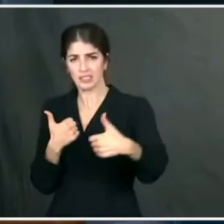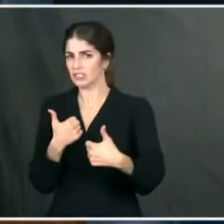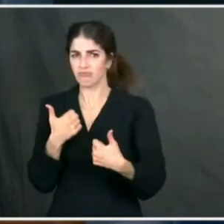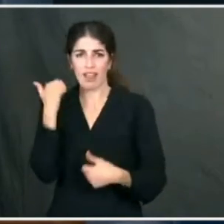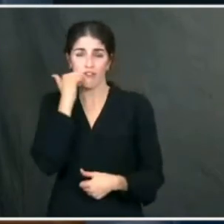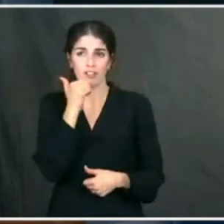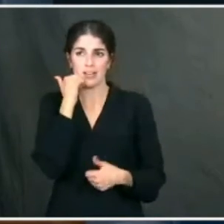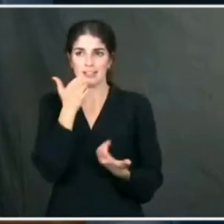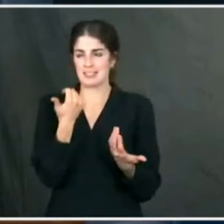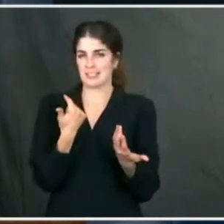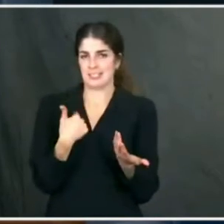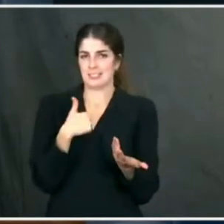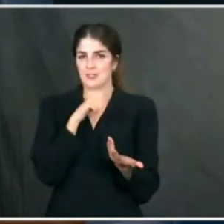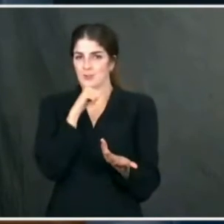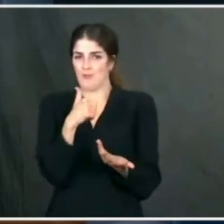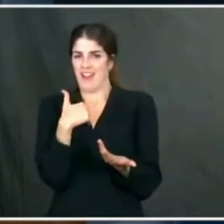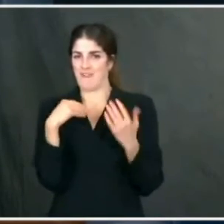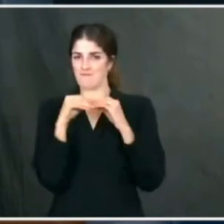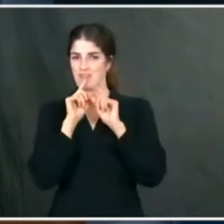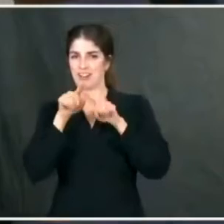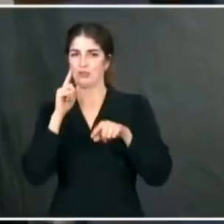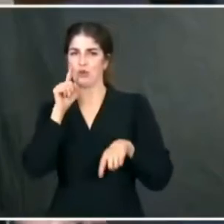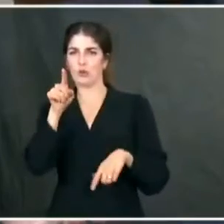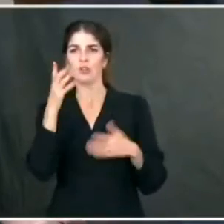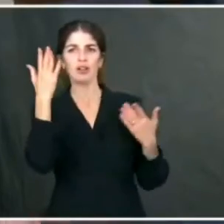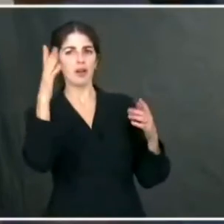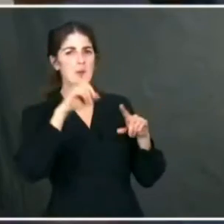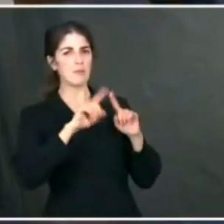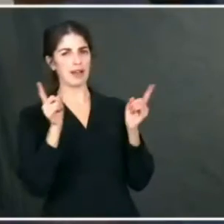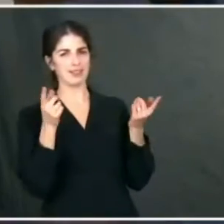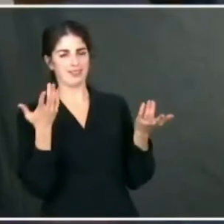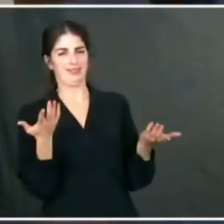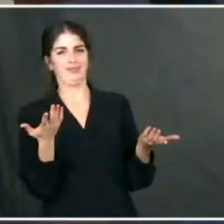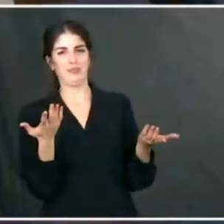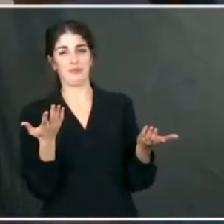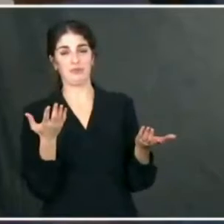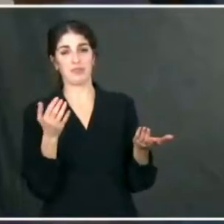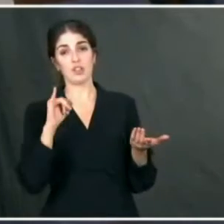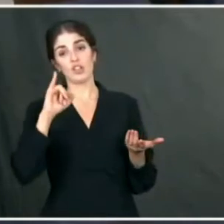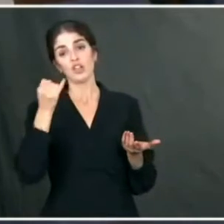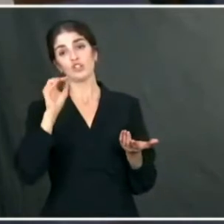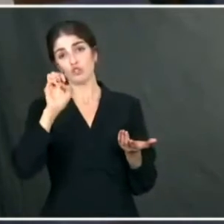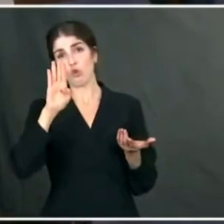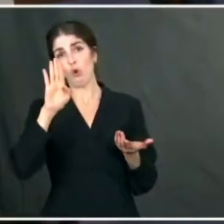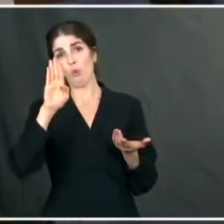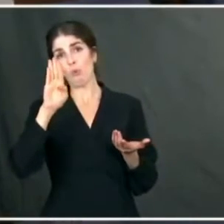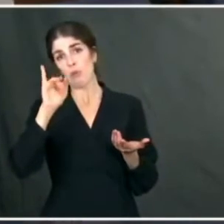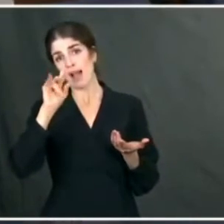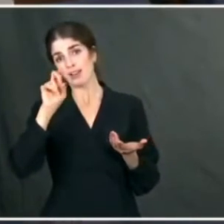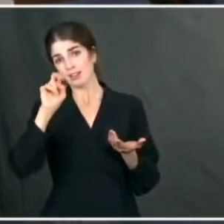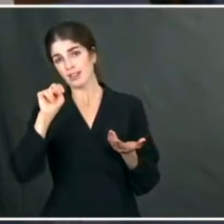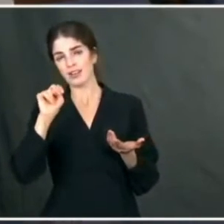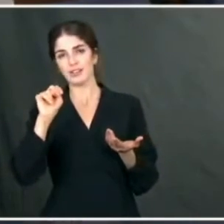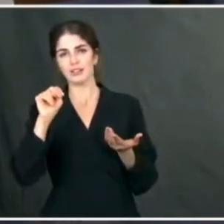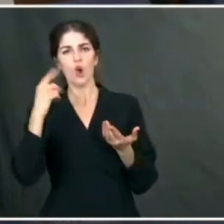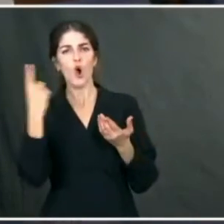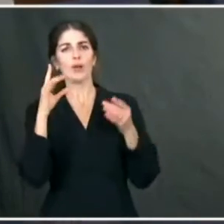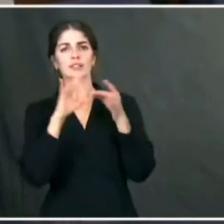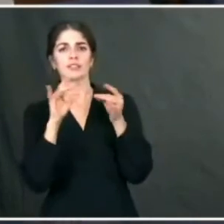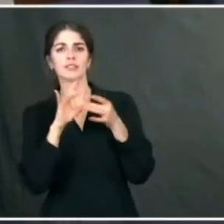I don't know that I have more for you on it than that. But as Joe Biden often talks about, it is not just important, the